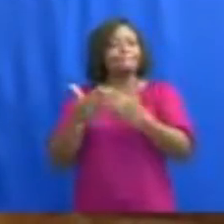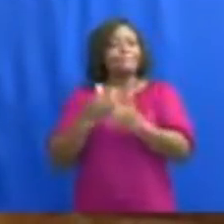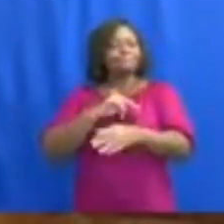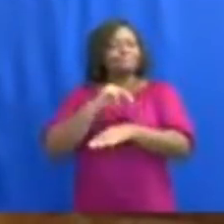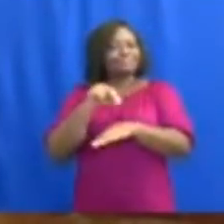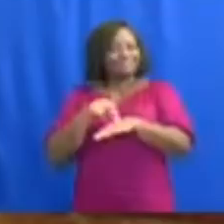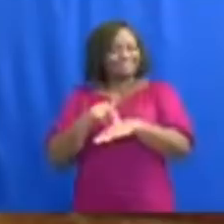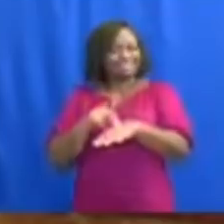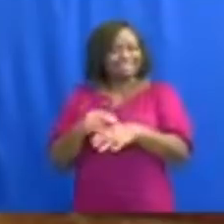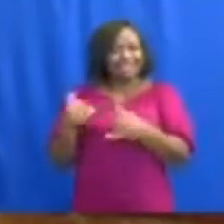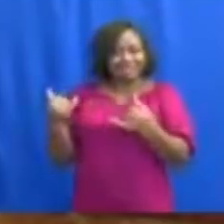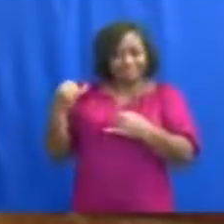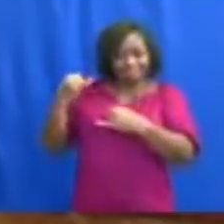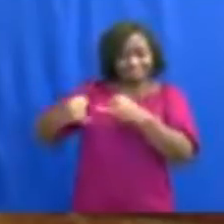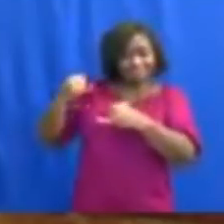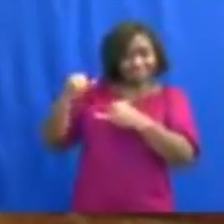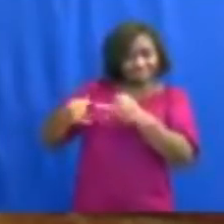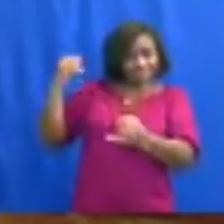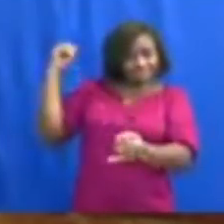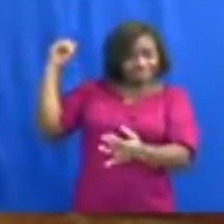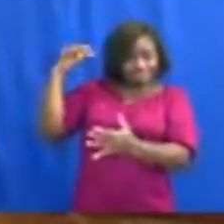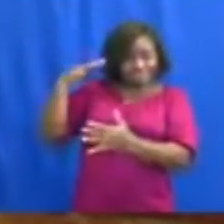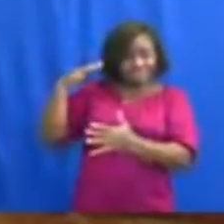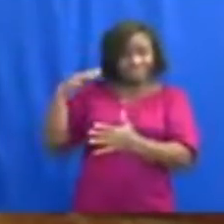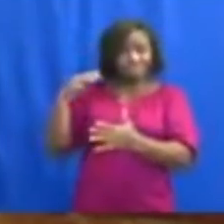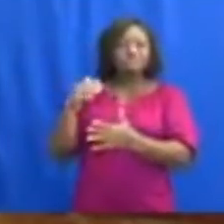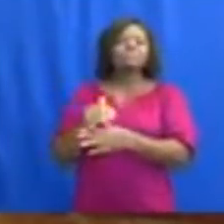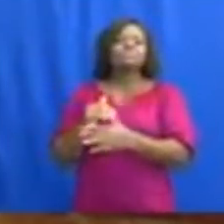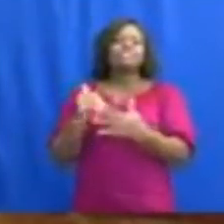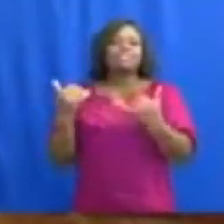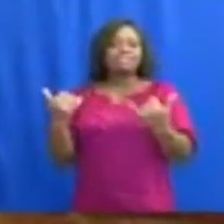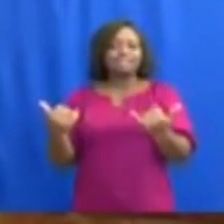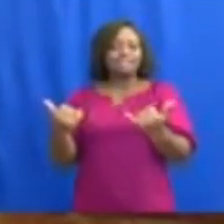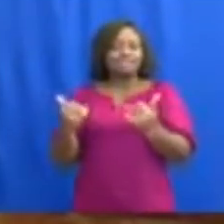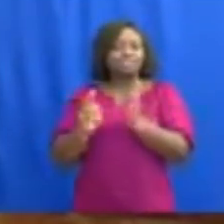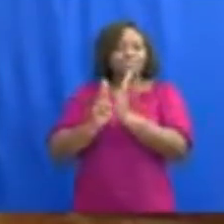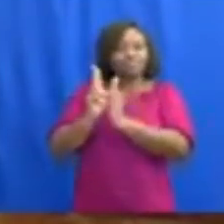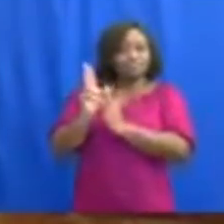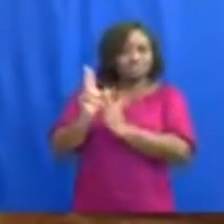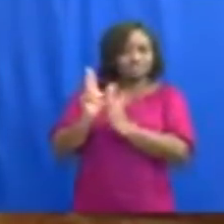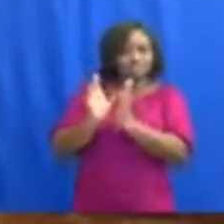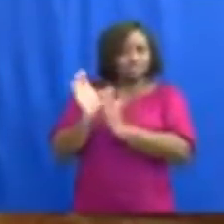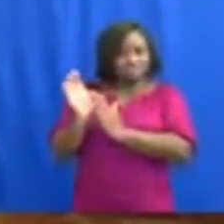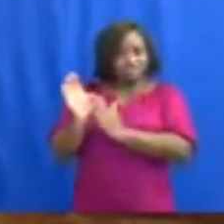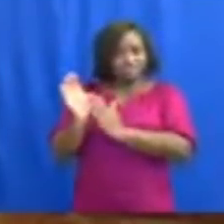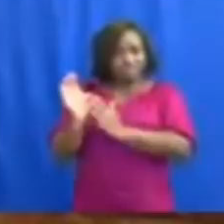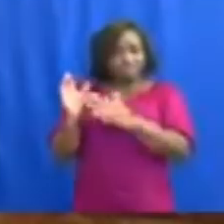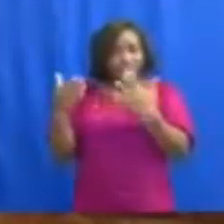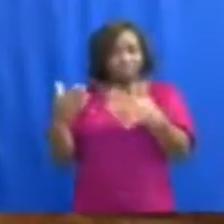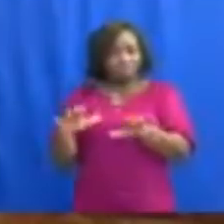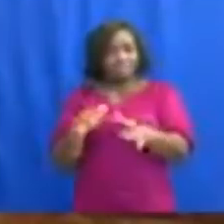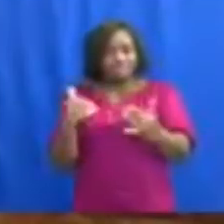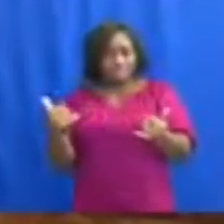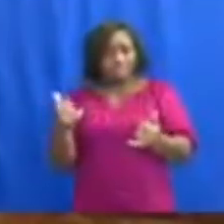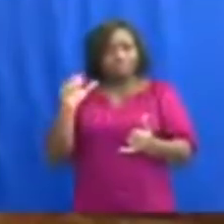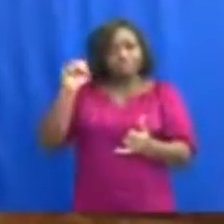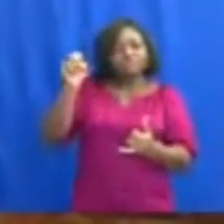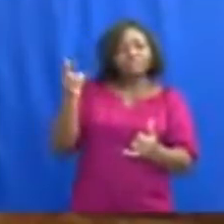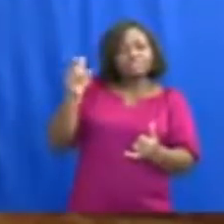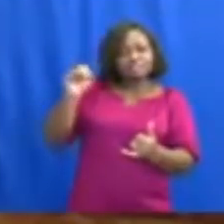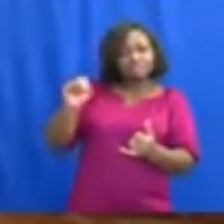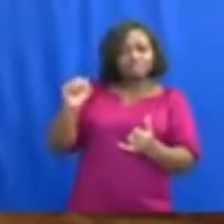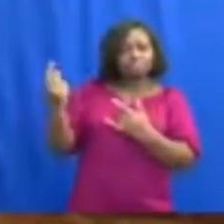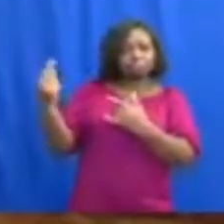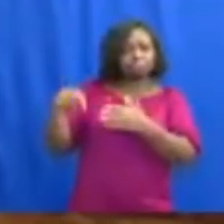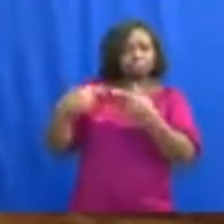final year students in our tertiary institutions returned to school on Monday, 15 June, to